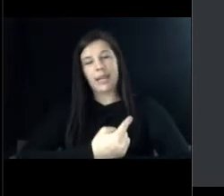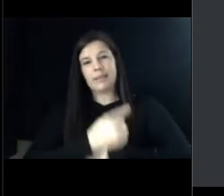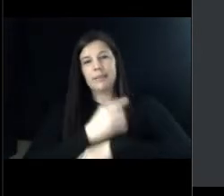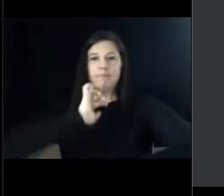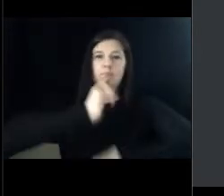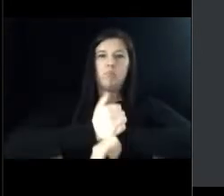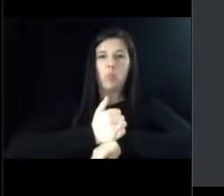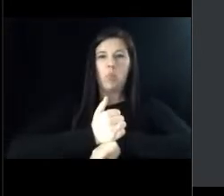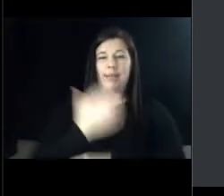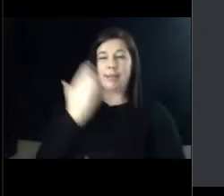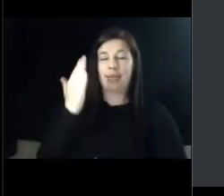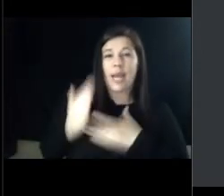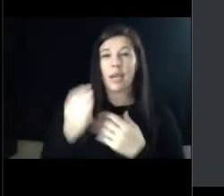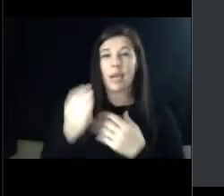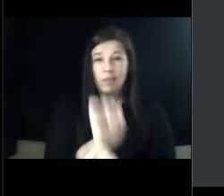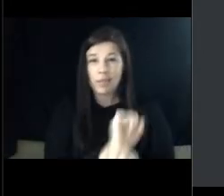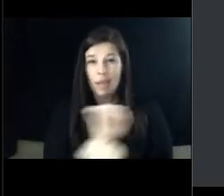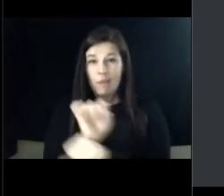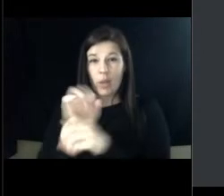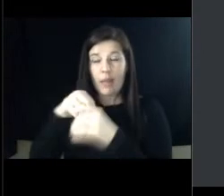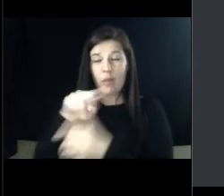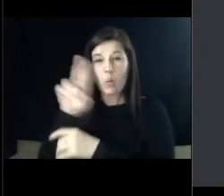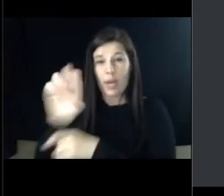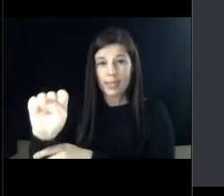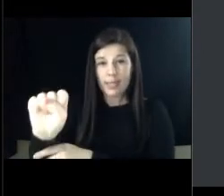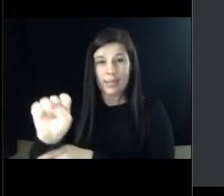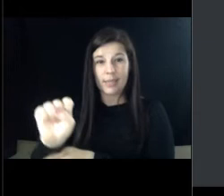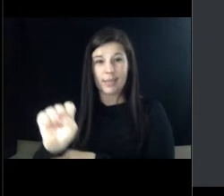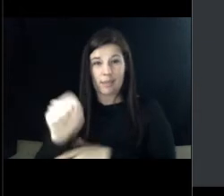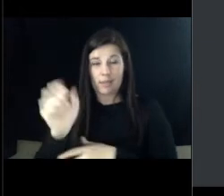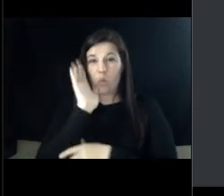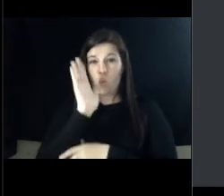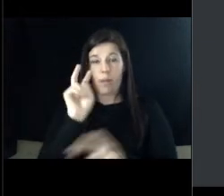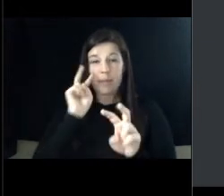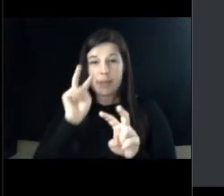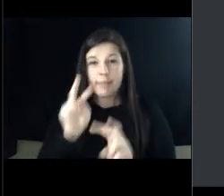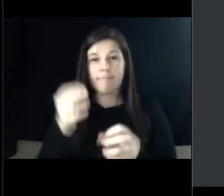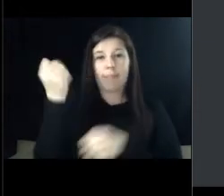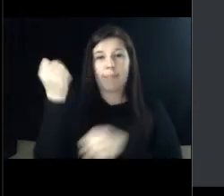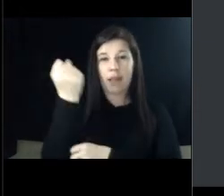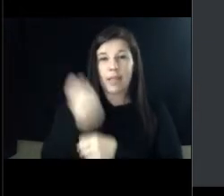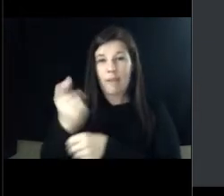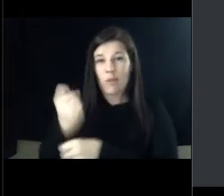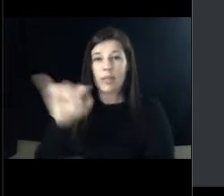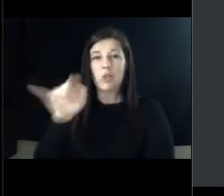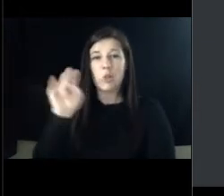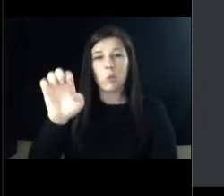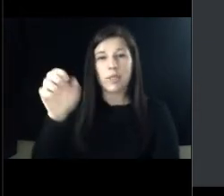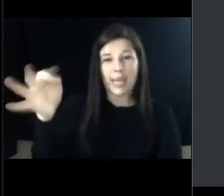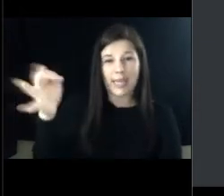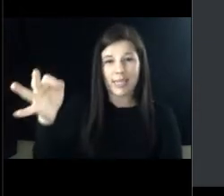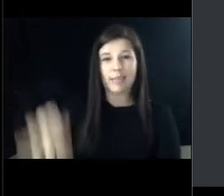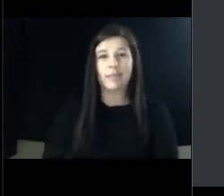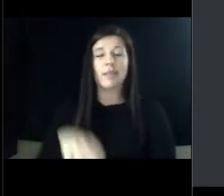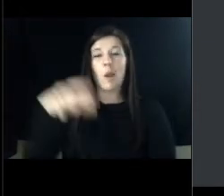the end of slavery in the united states and is observed annually on june 19th and whereas president abraham